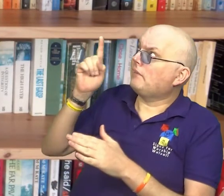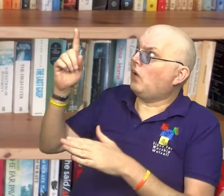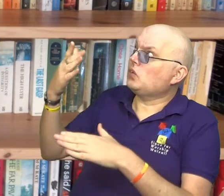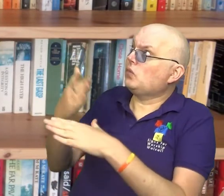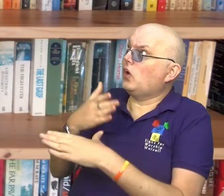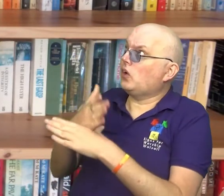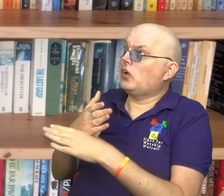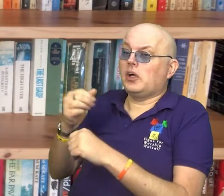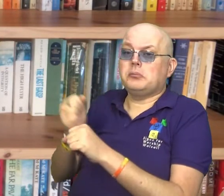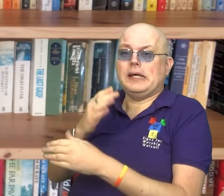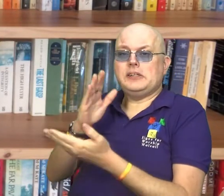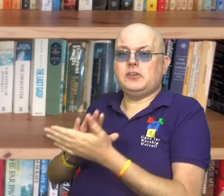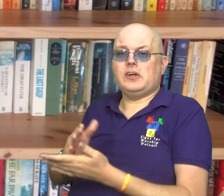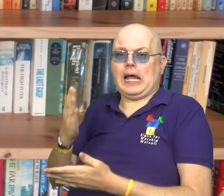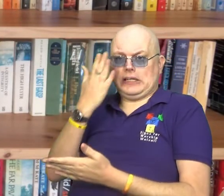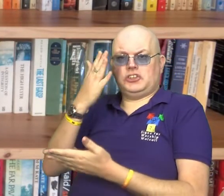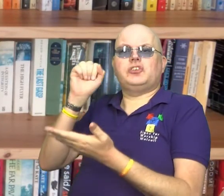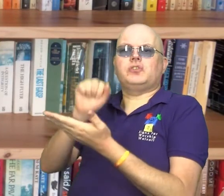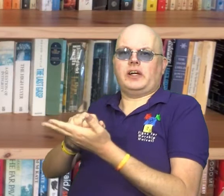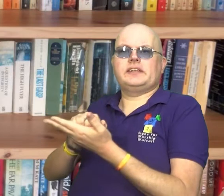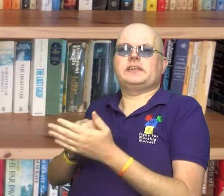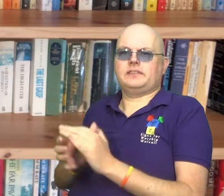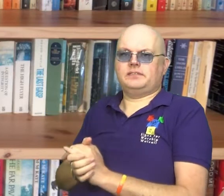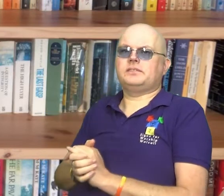crucial to have the right attitude.